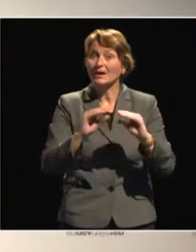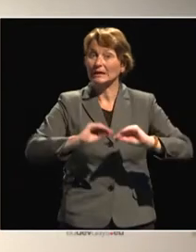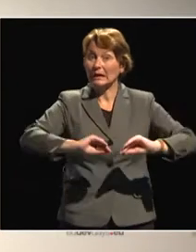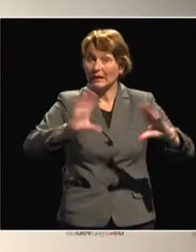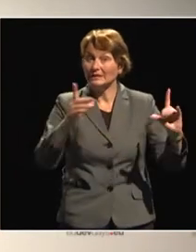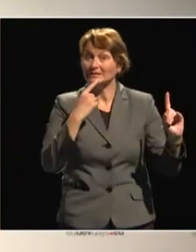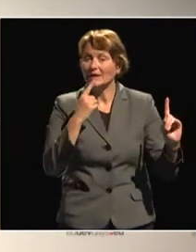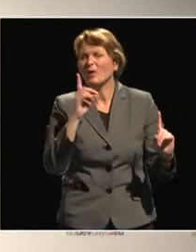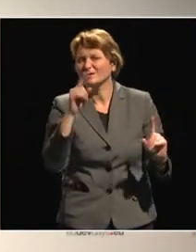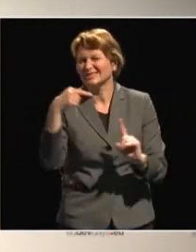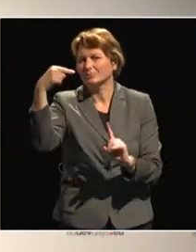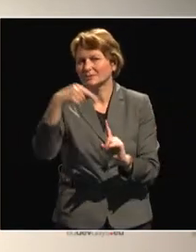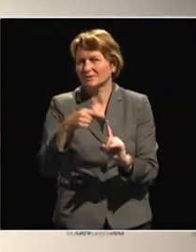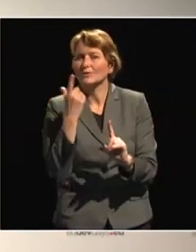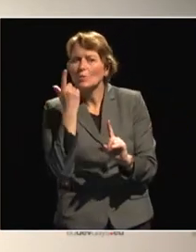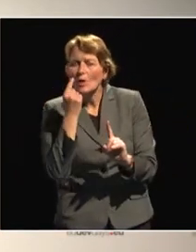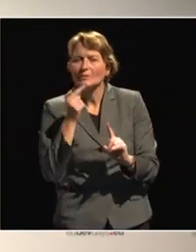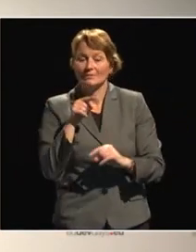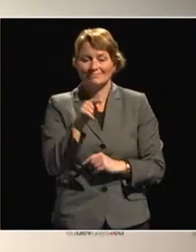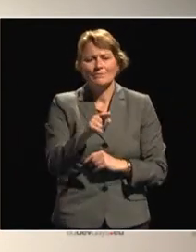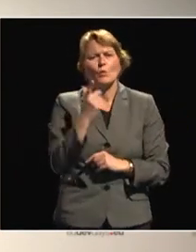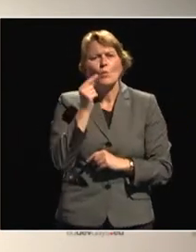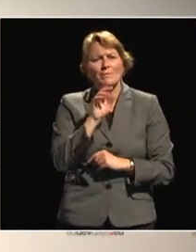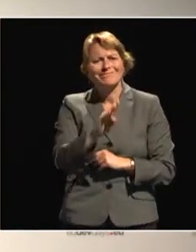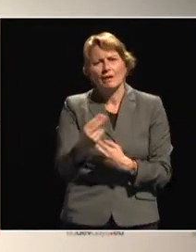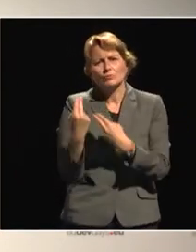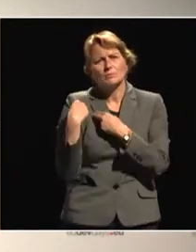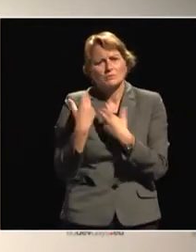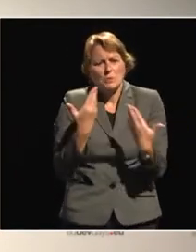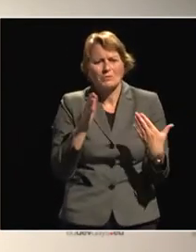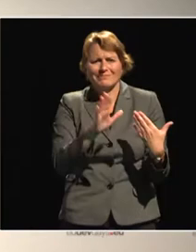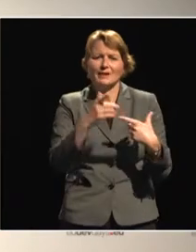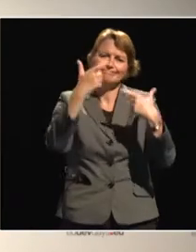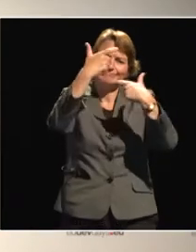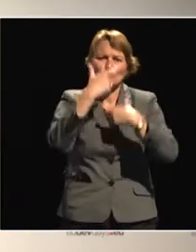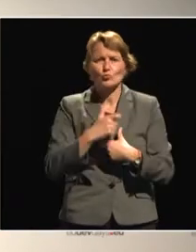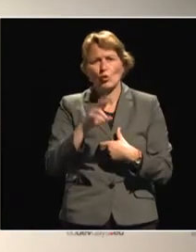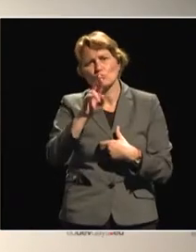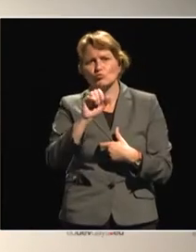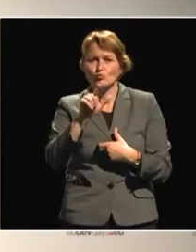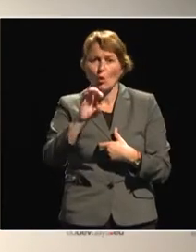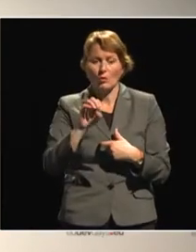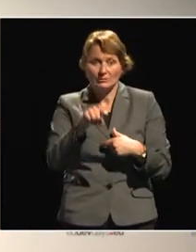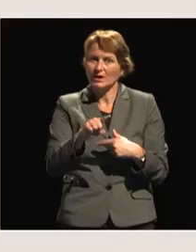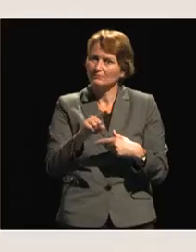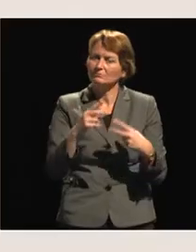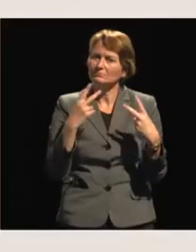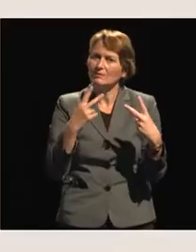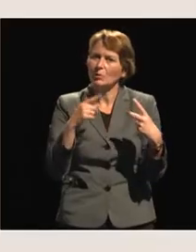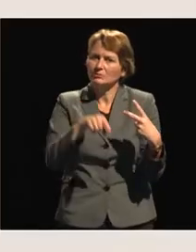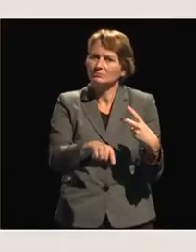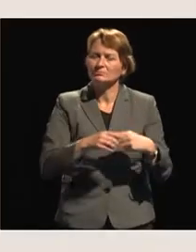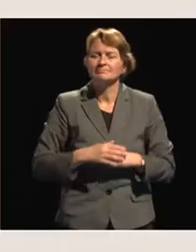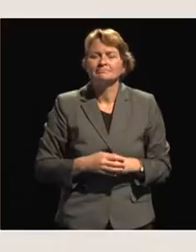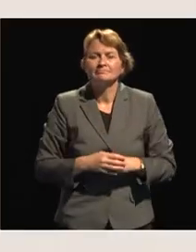was that the role of women in this agenda has to be very significant. And